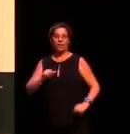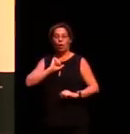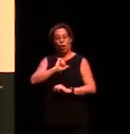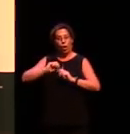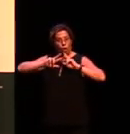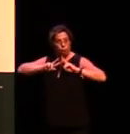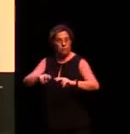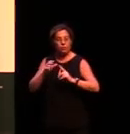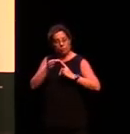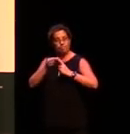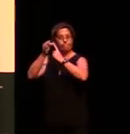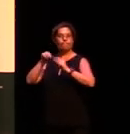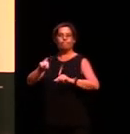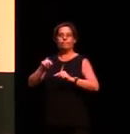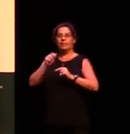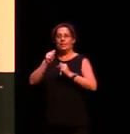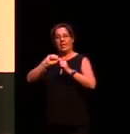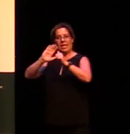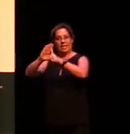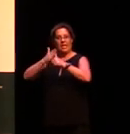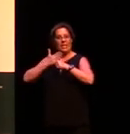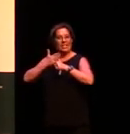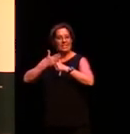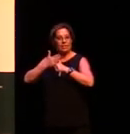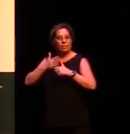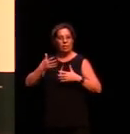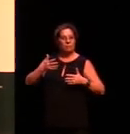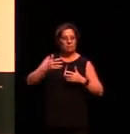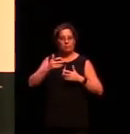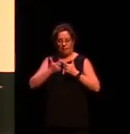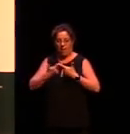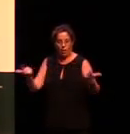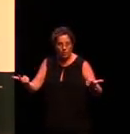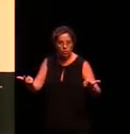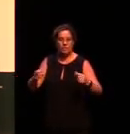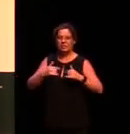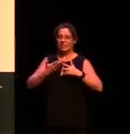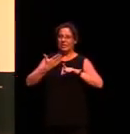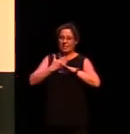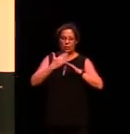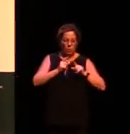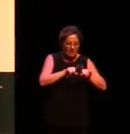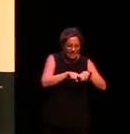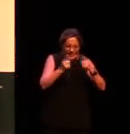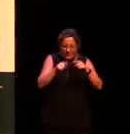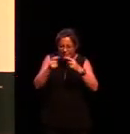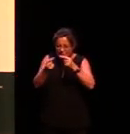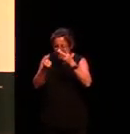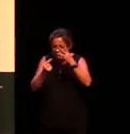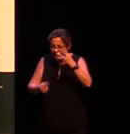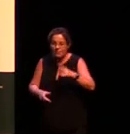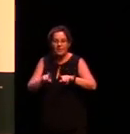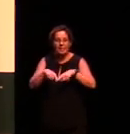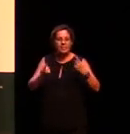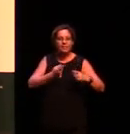Indigenous languages. She's worked with Billinara, Wambaya, Gudandji, Murinpata and Maringar to record